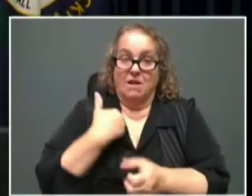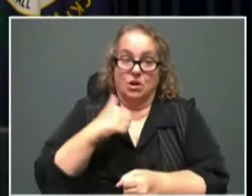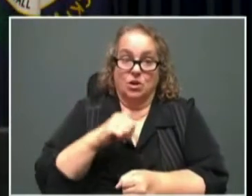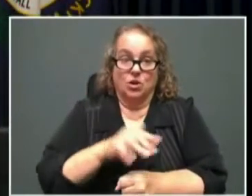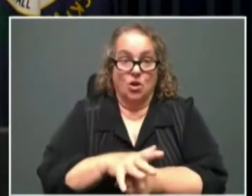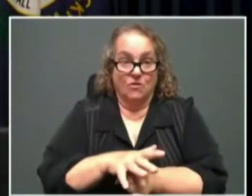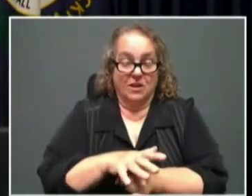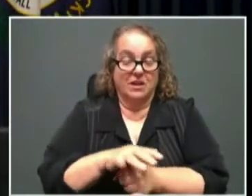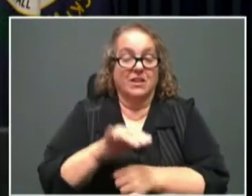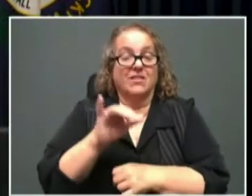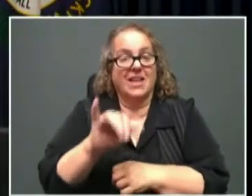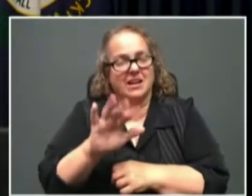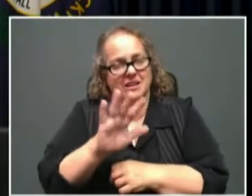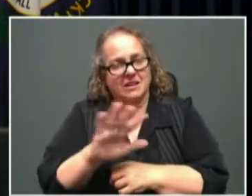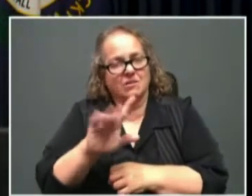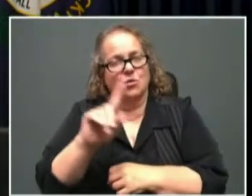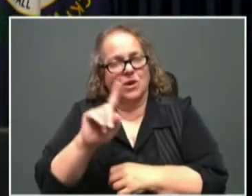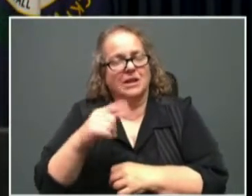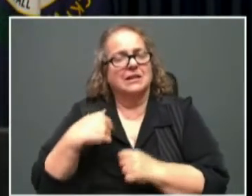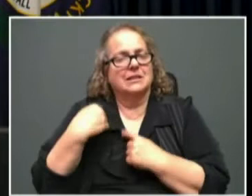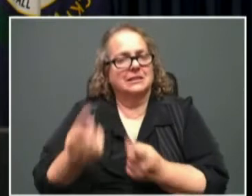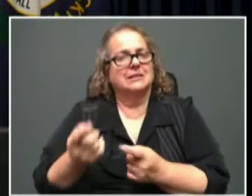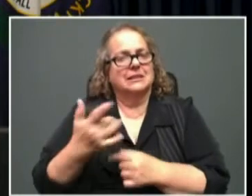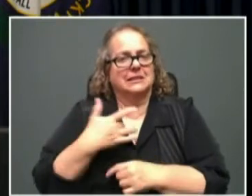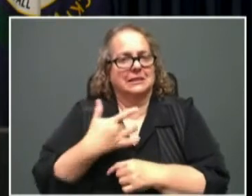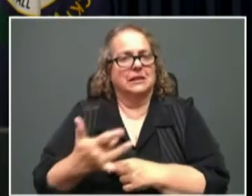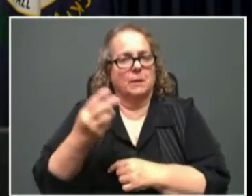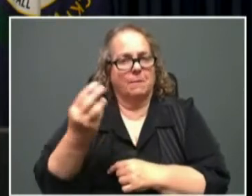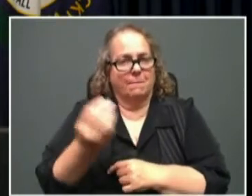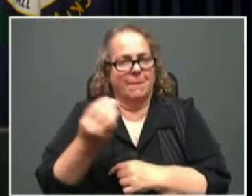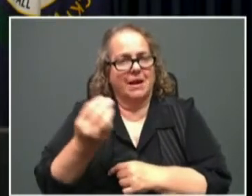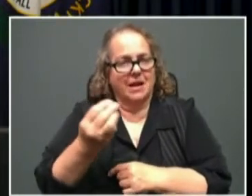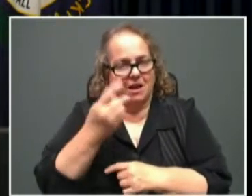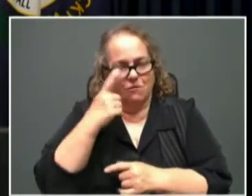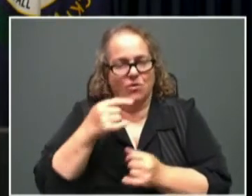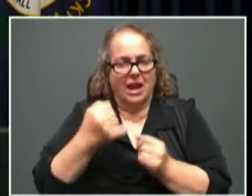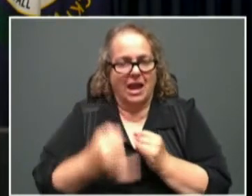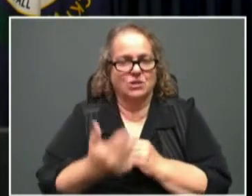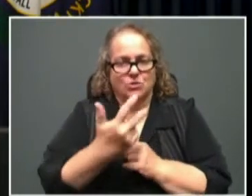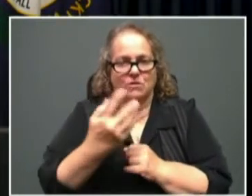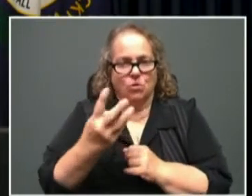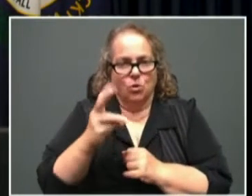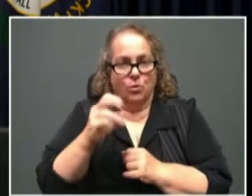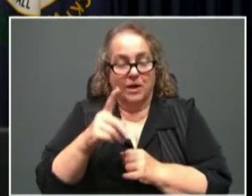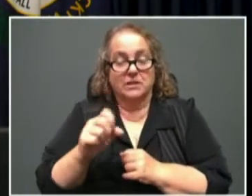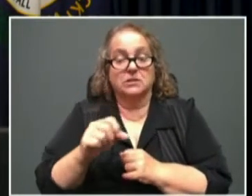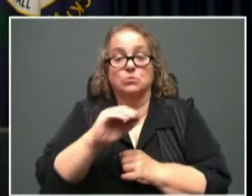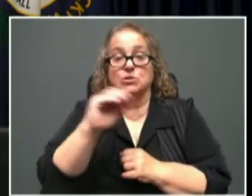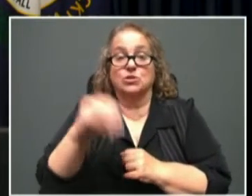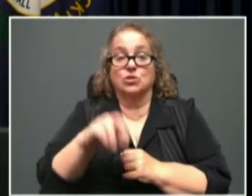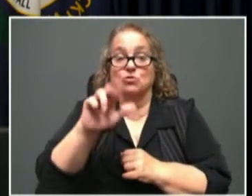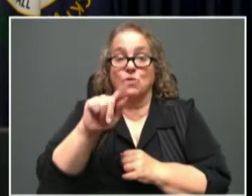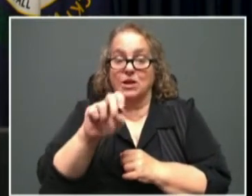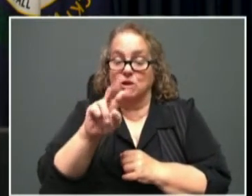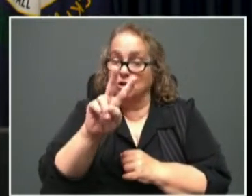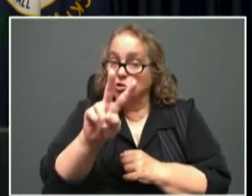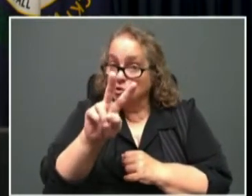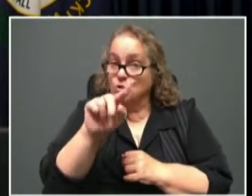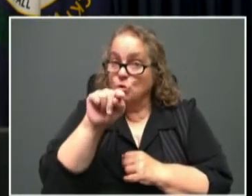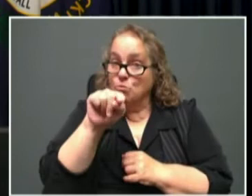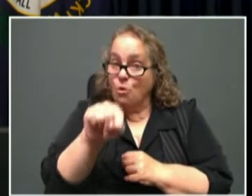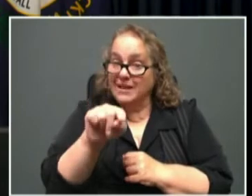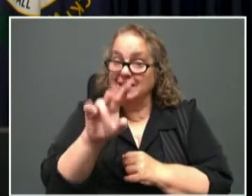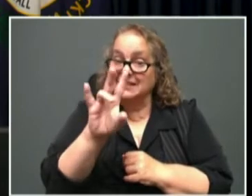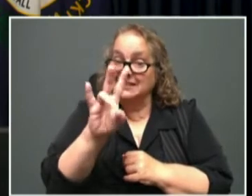where Mondays have been in the past three or four weeks. Positivity rate now at 2.78%.